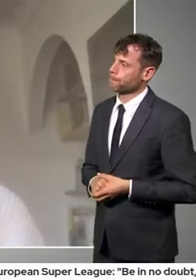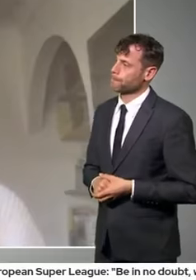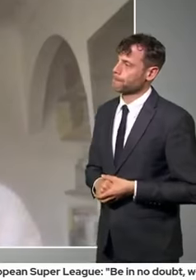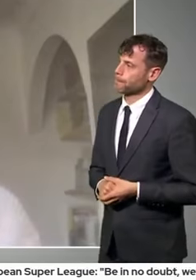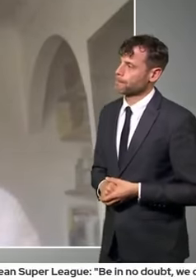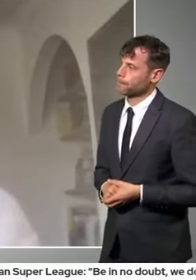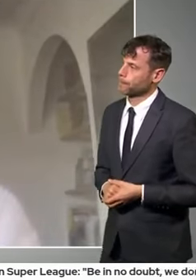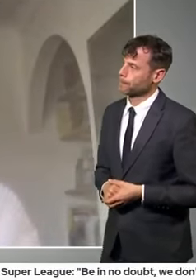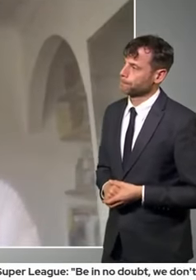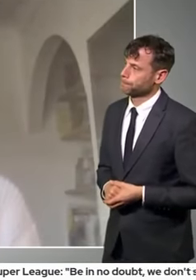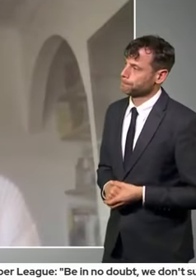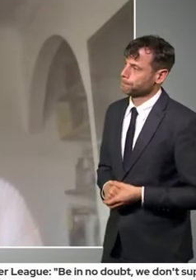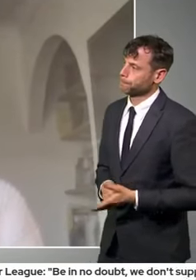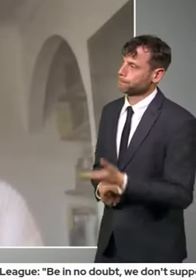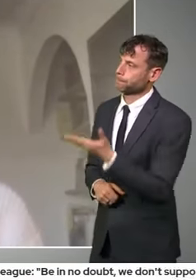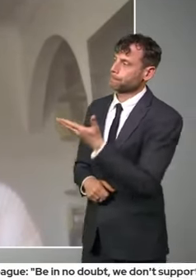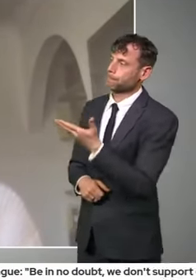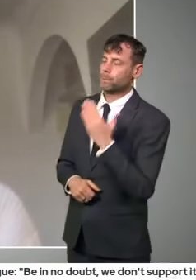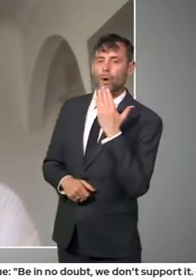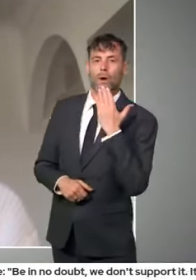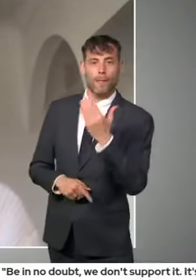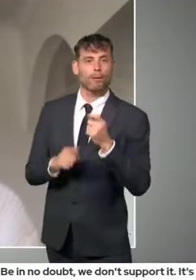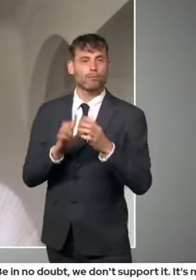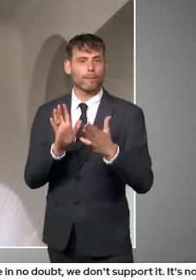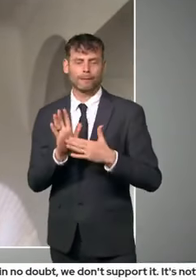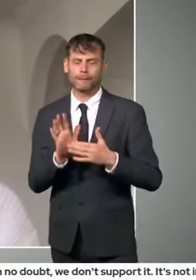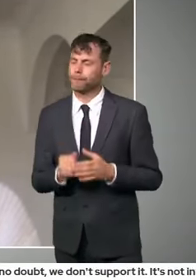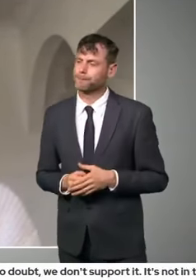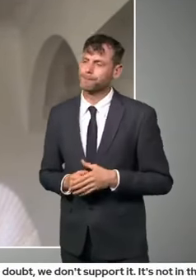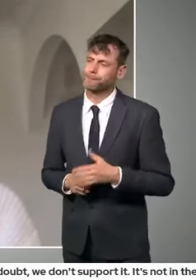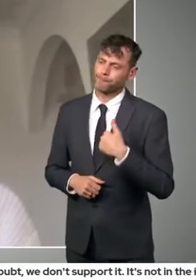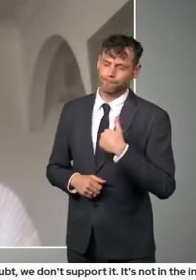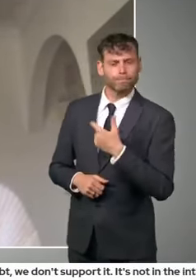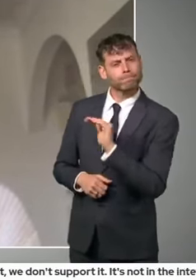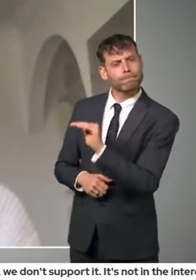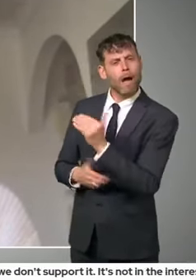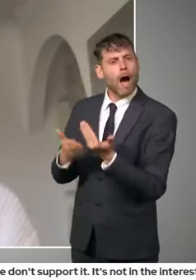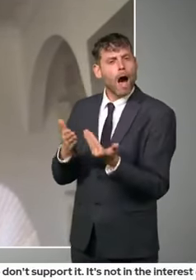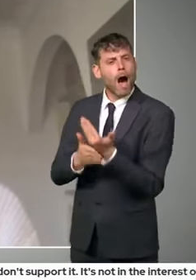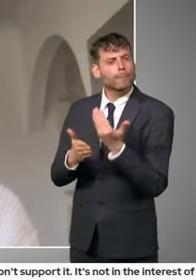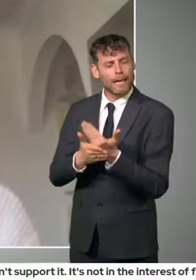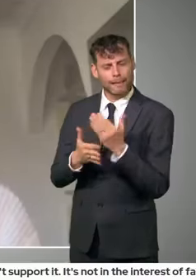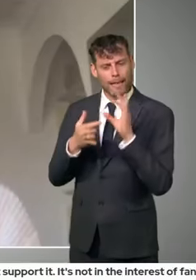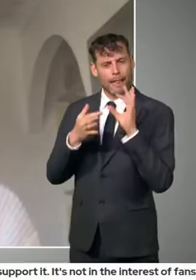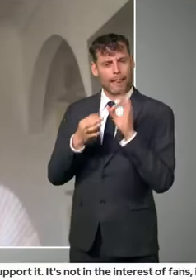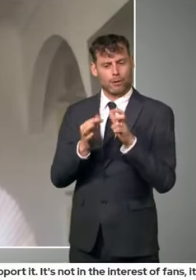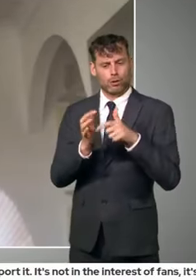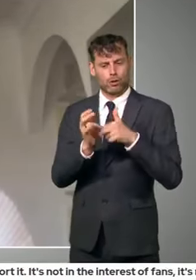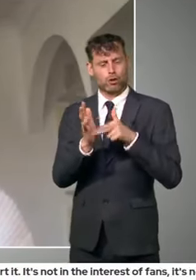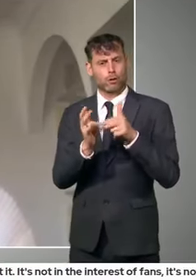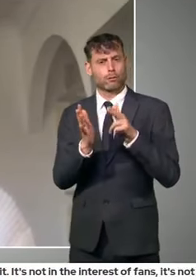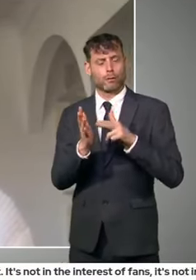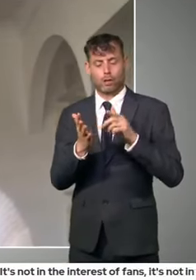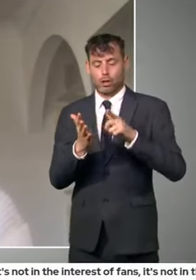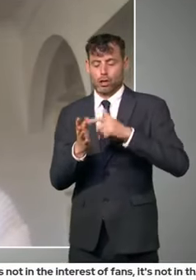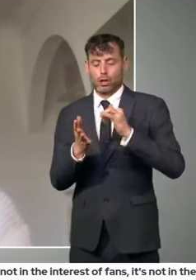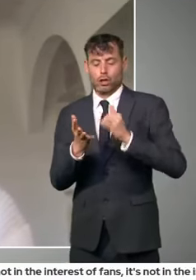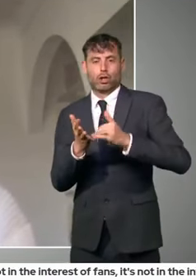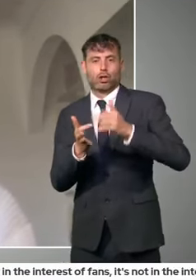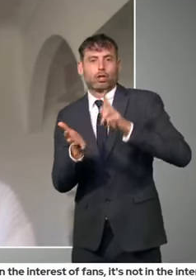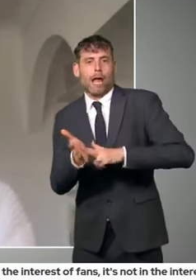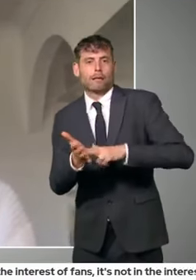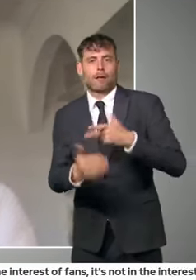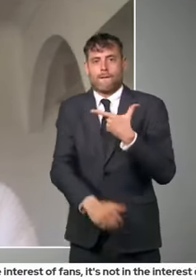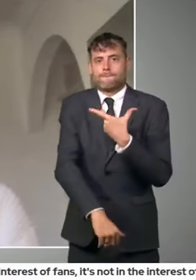Thank you, Prime Minister. Um, I wonder if you might give us an update on the, the Janssen vaccine in the UK, um, uh, especially given the news out of the US